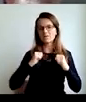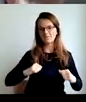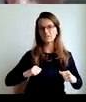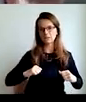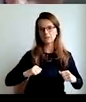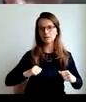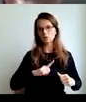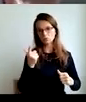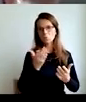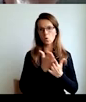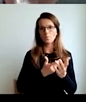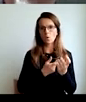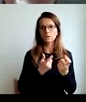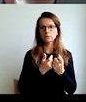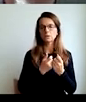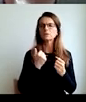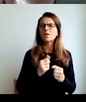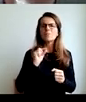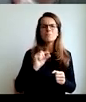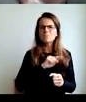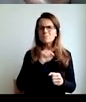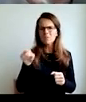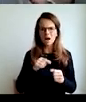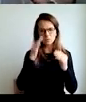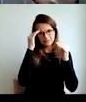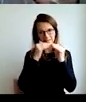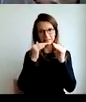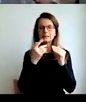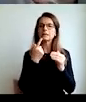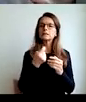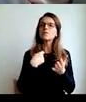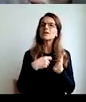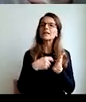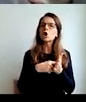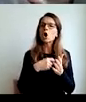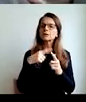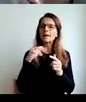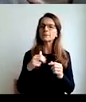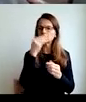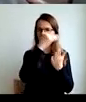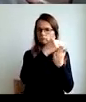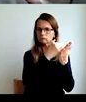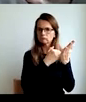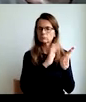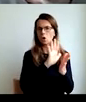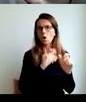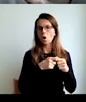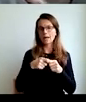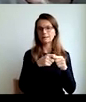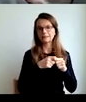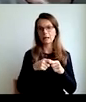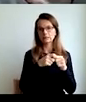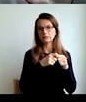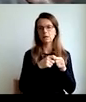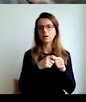would prefer to re-qualify. And only 27% of people agree with the values of their